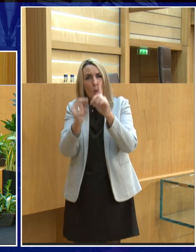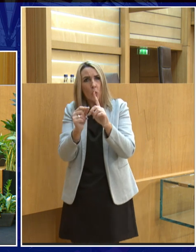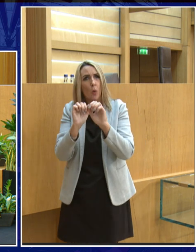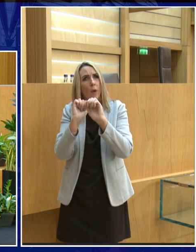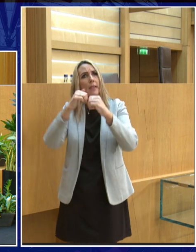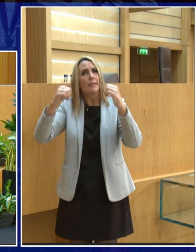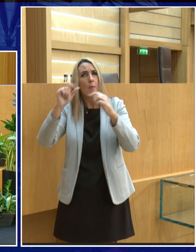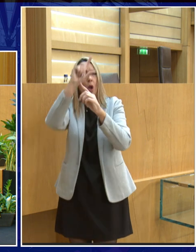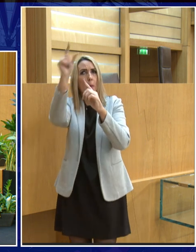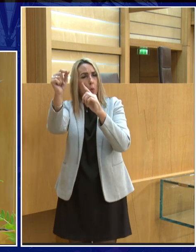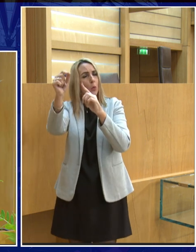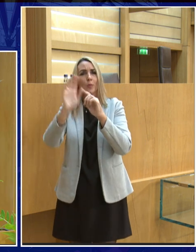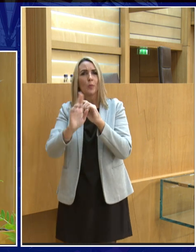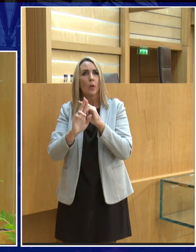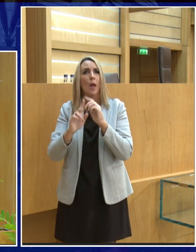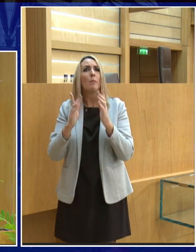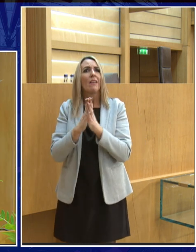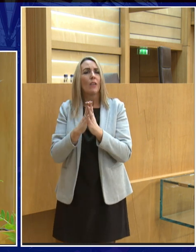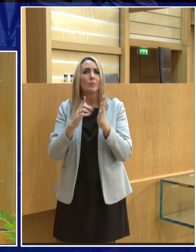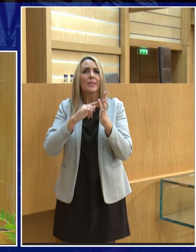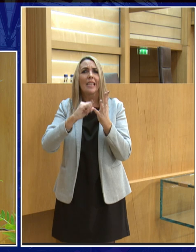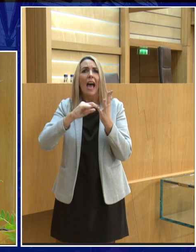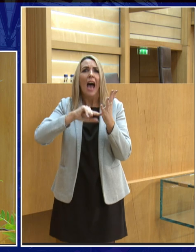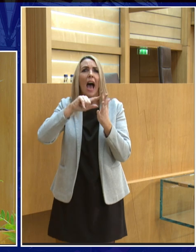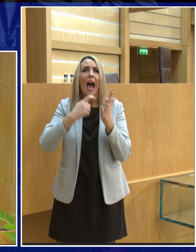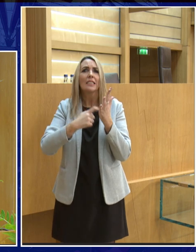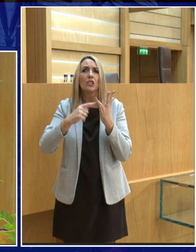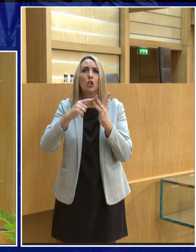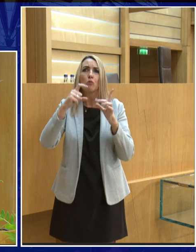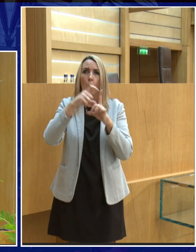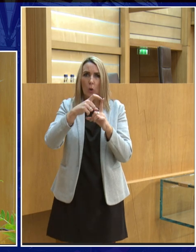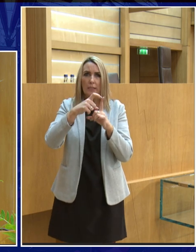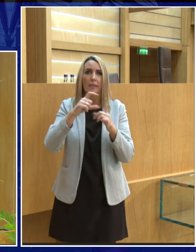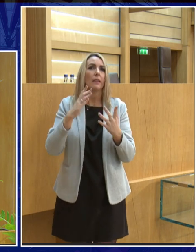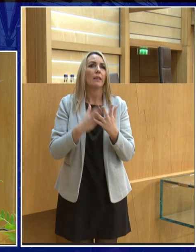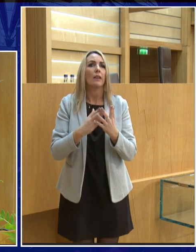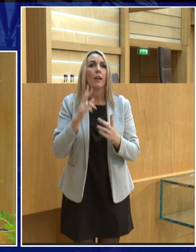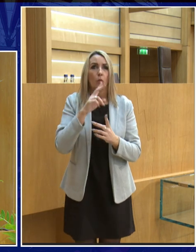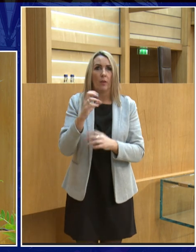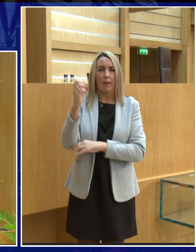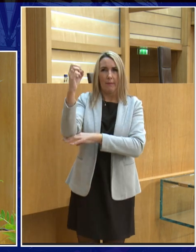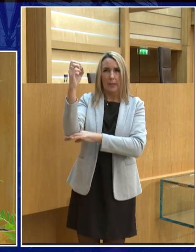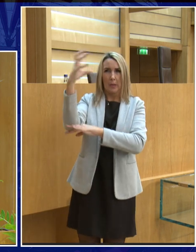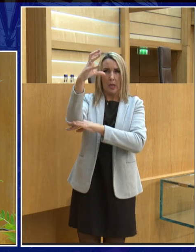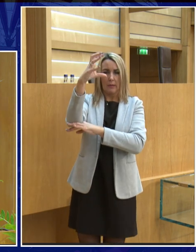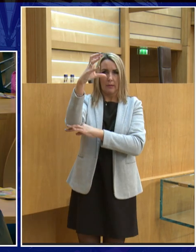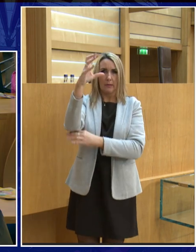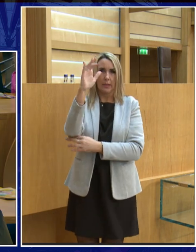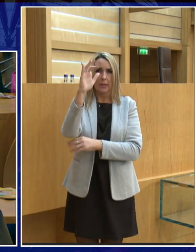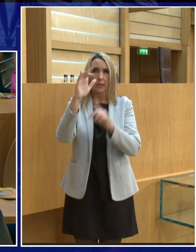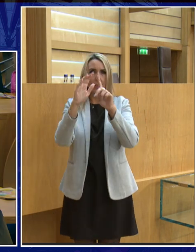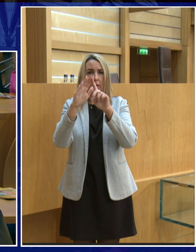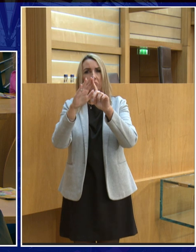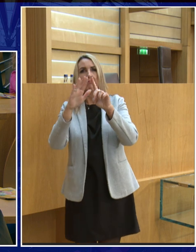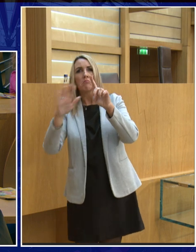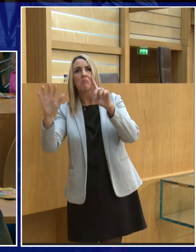but we have found asteroids so if you think of the solar system you've got the sun at the center a big bright and then if you move